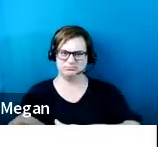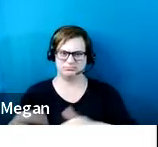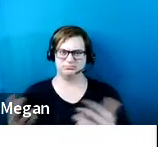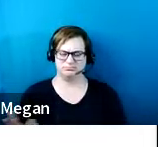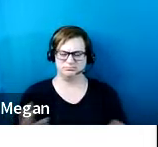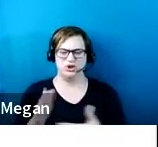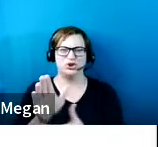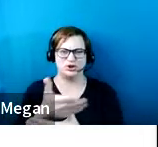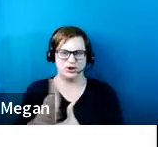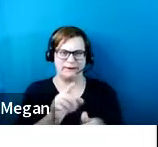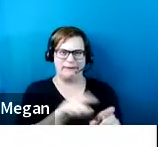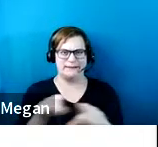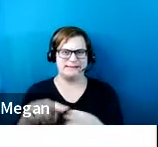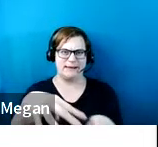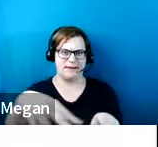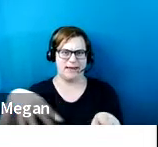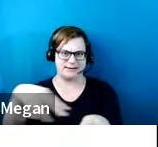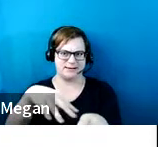access aisle.